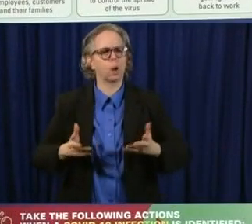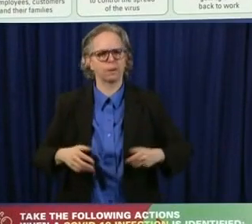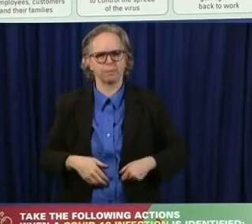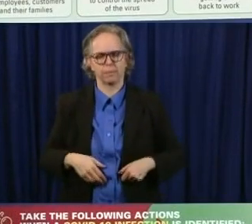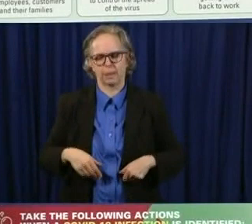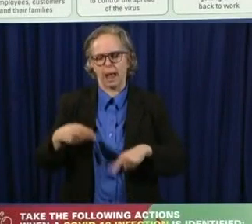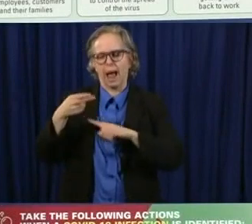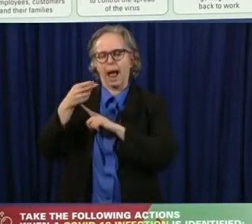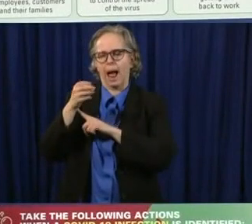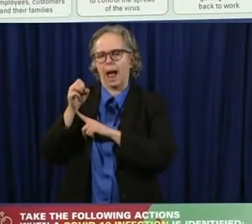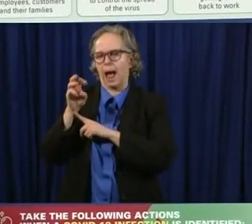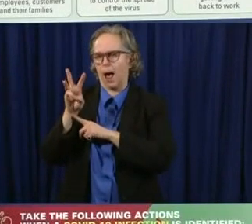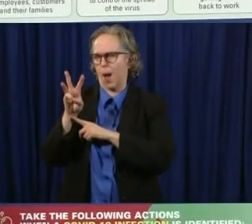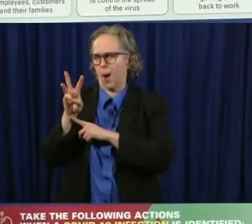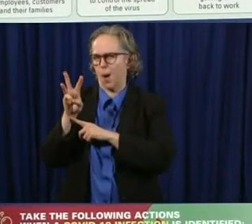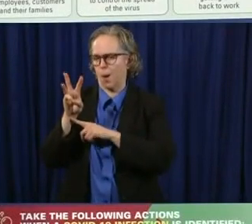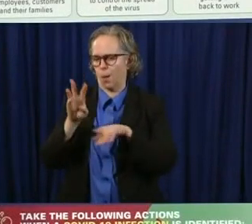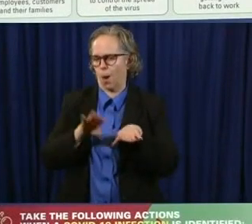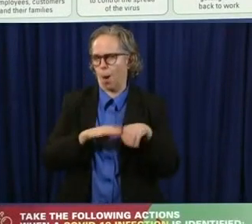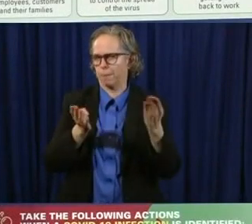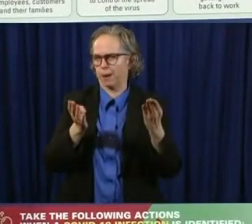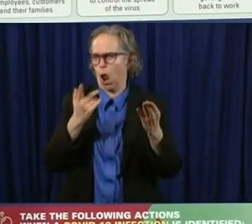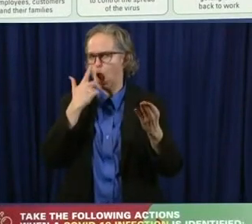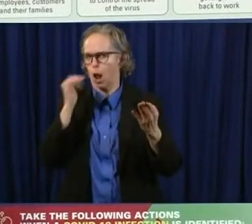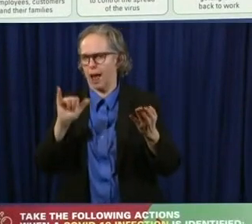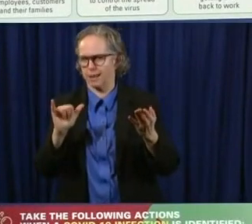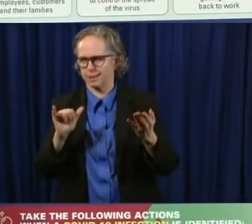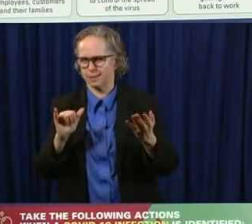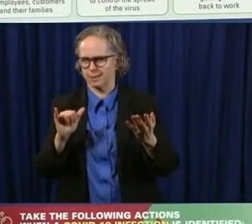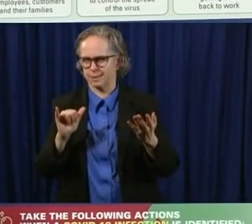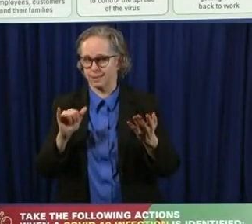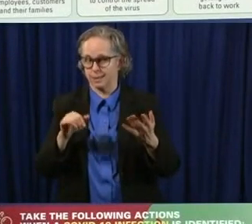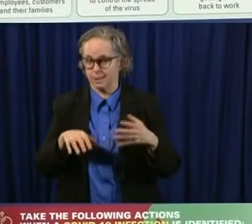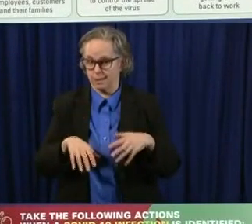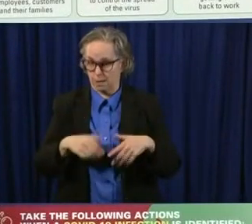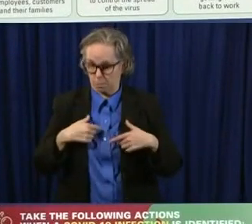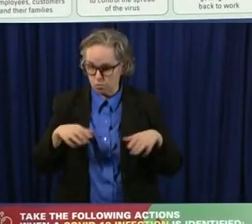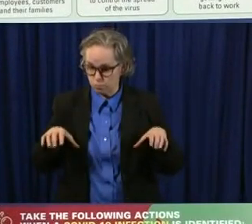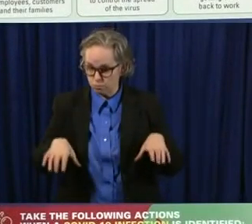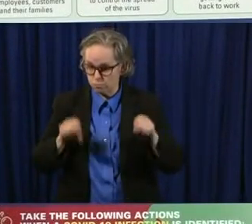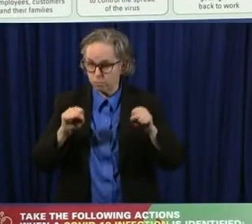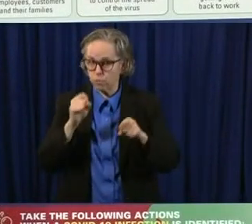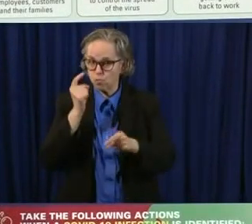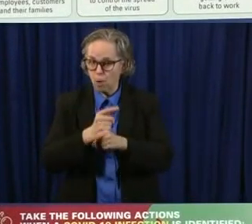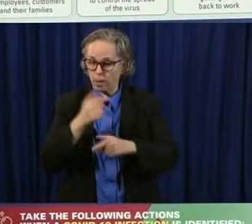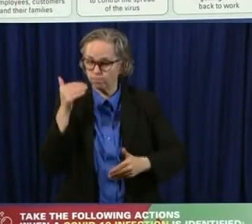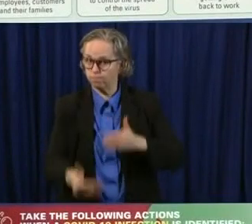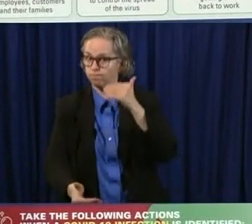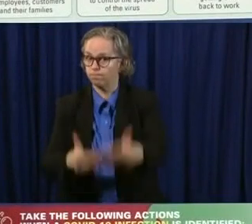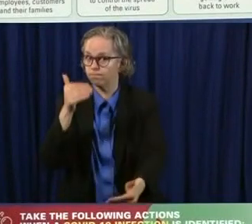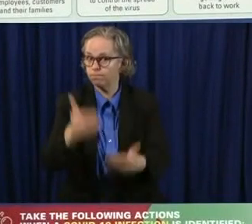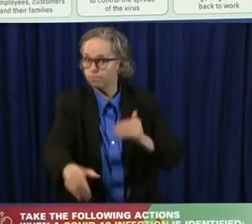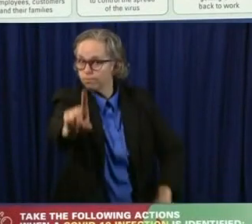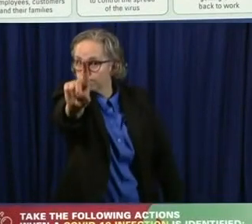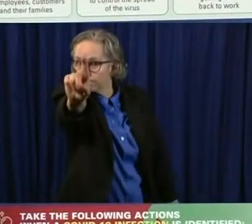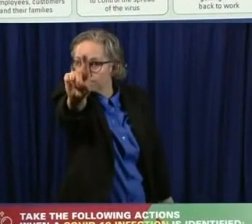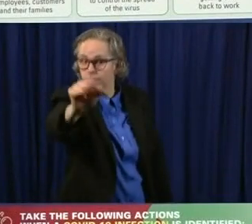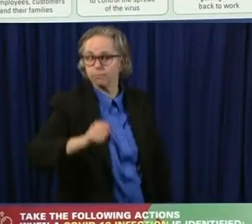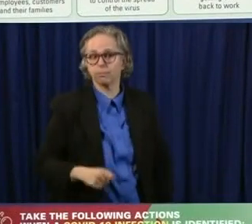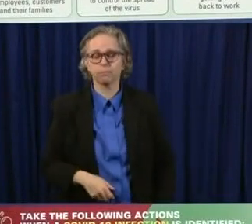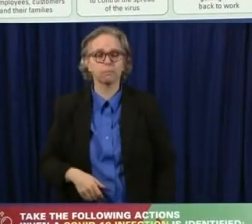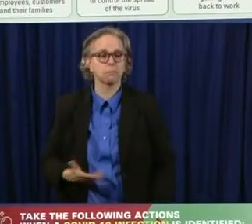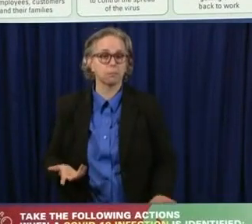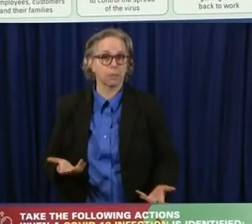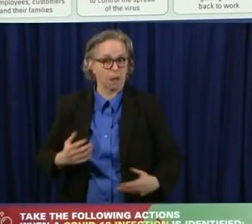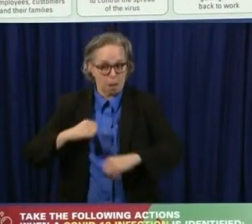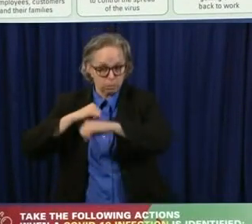because if we do it right, we can provide as much protection as we can. There's